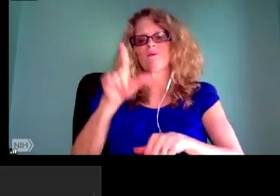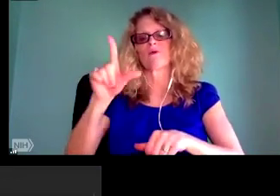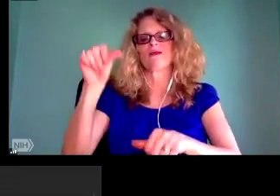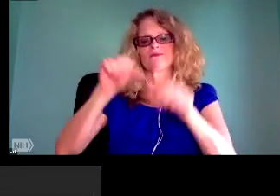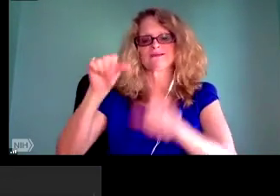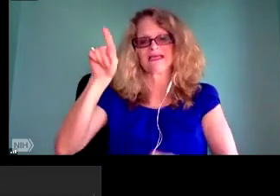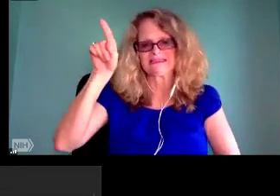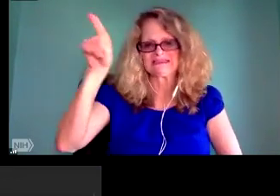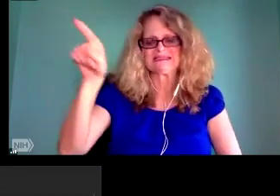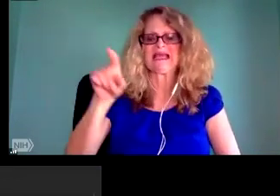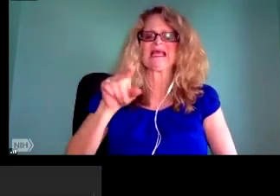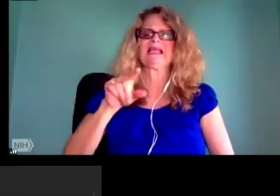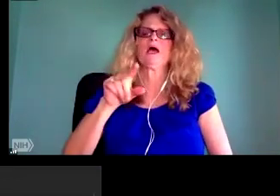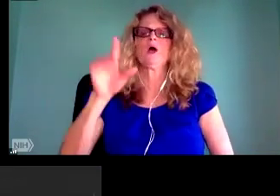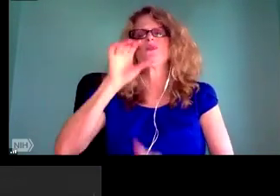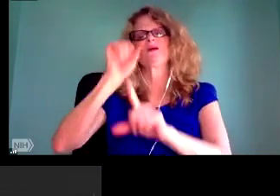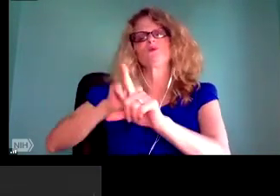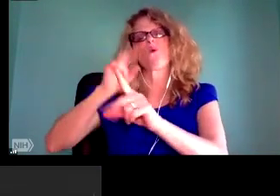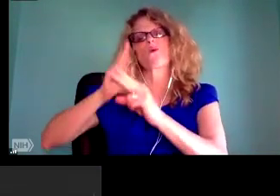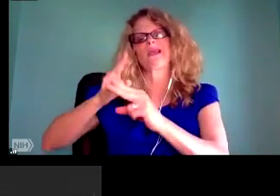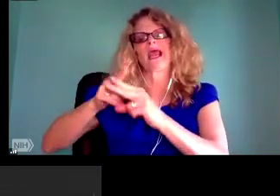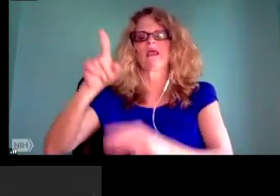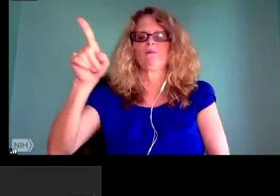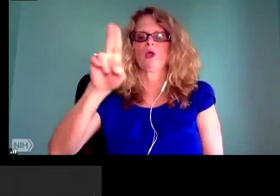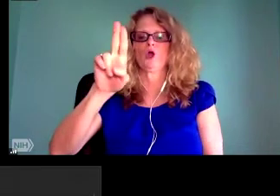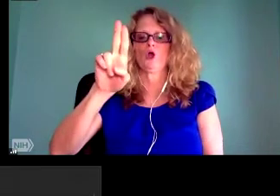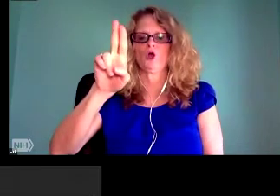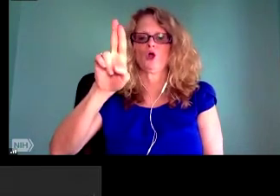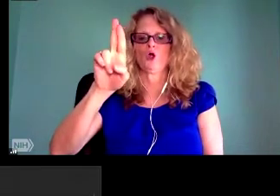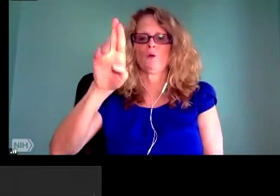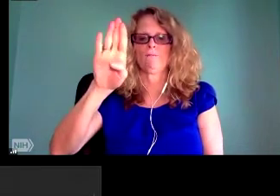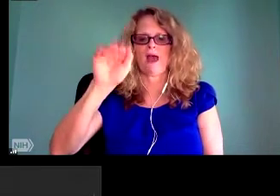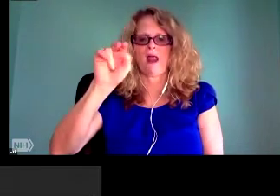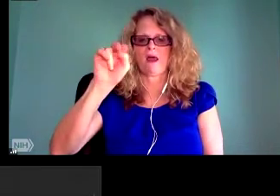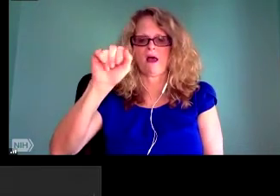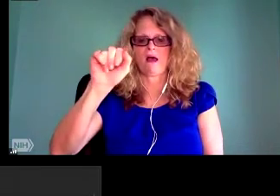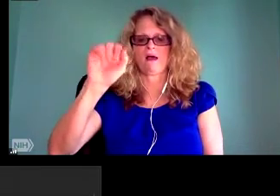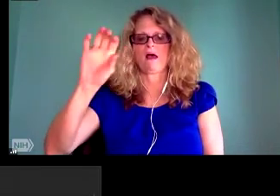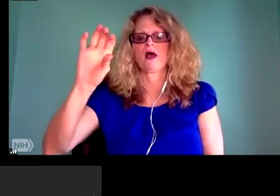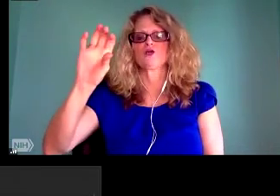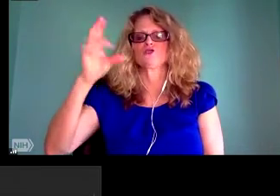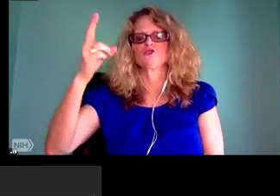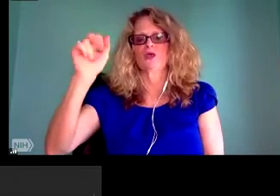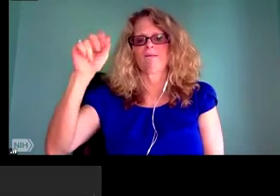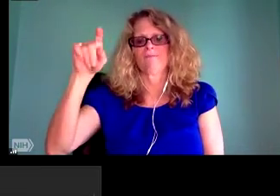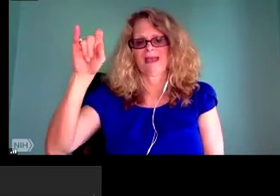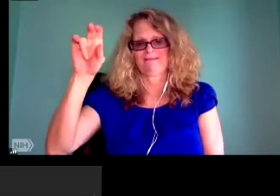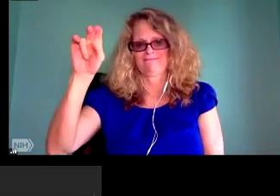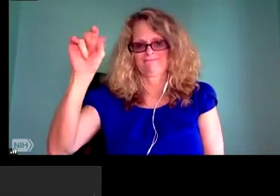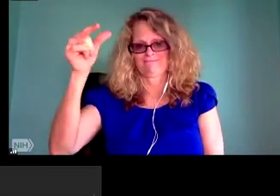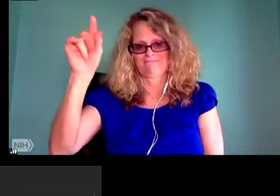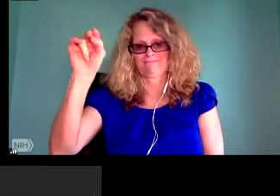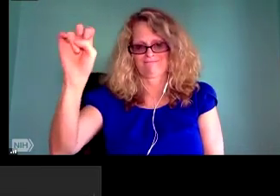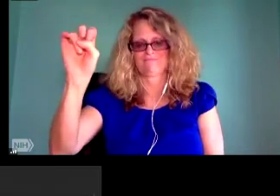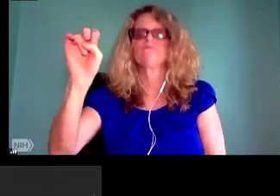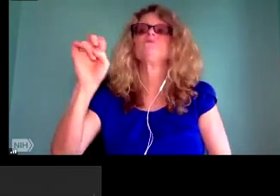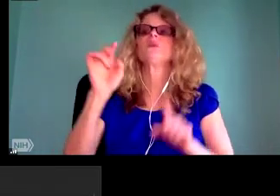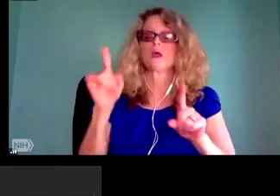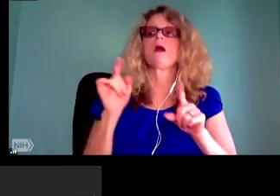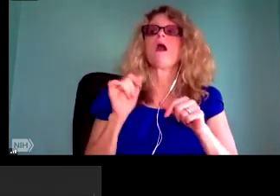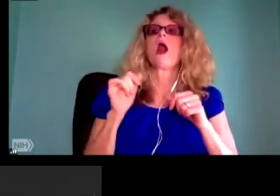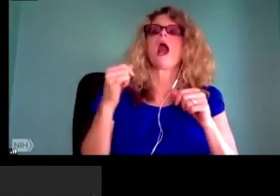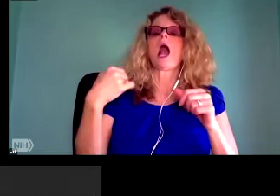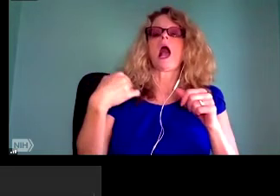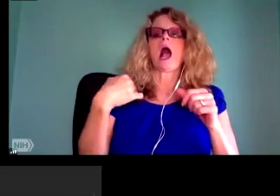librarians around the world, DIYers, subject matter experts of varying types.